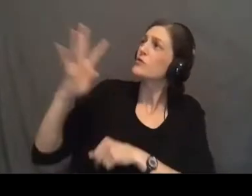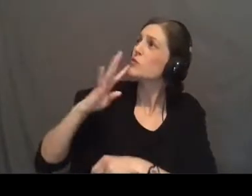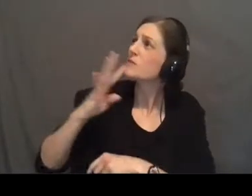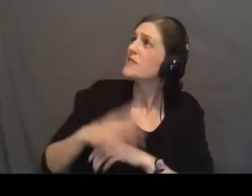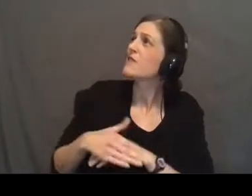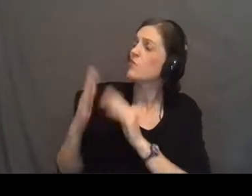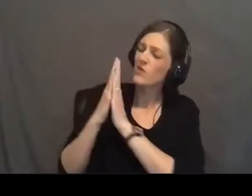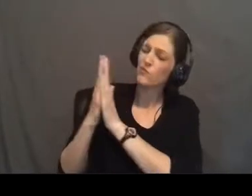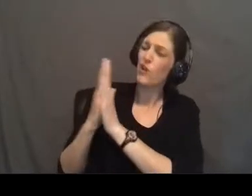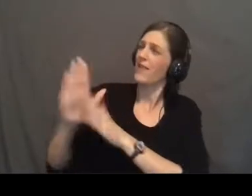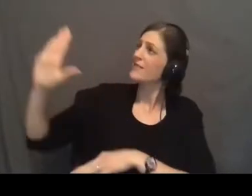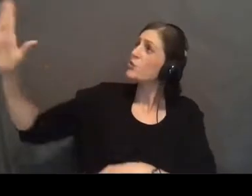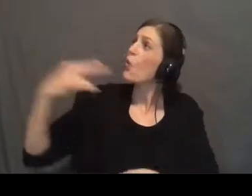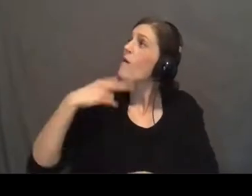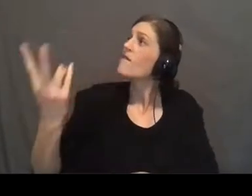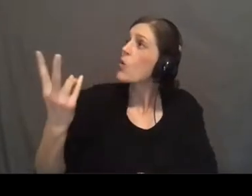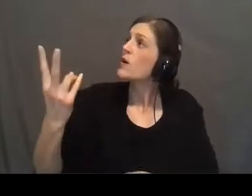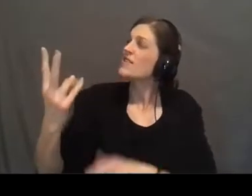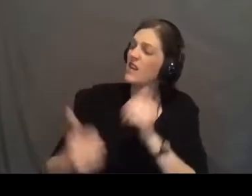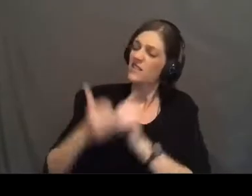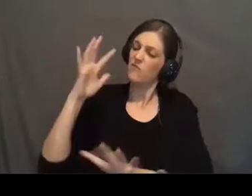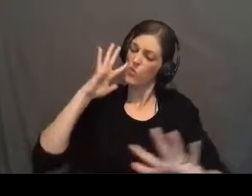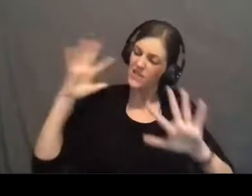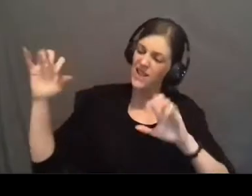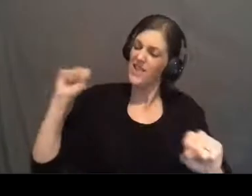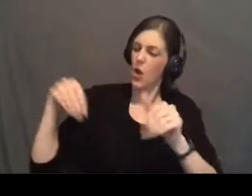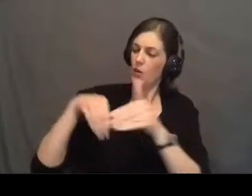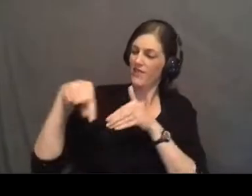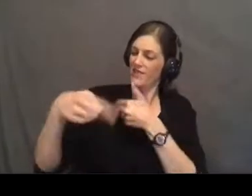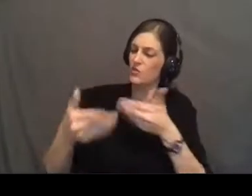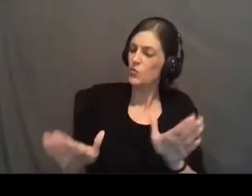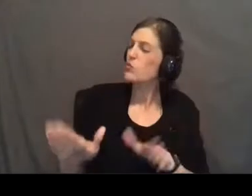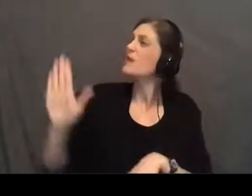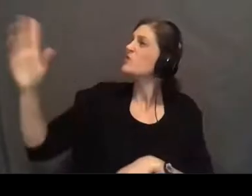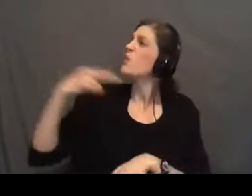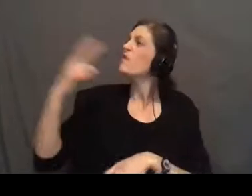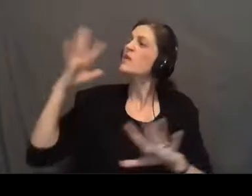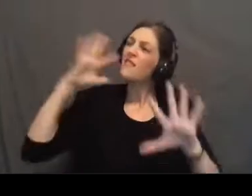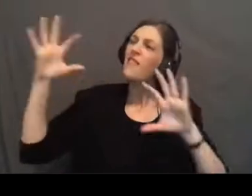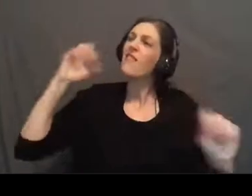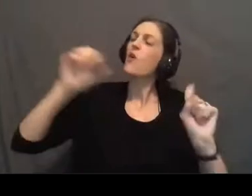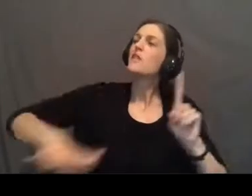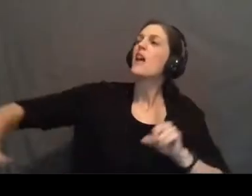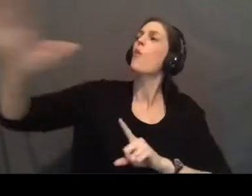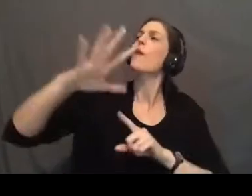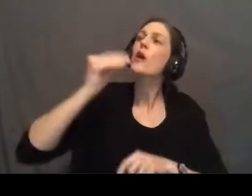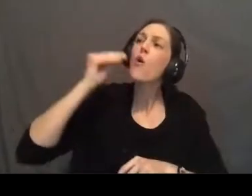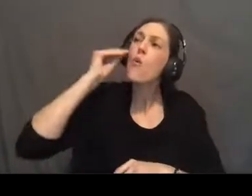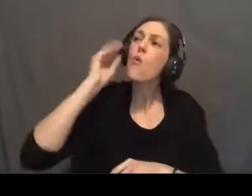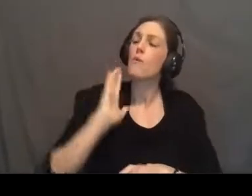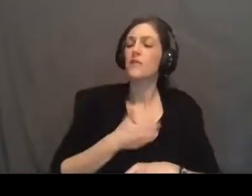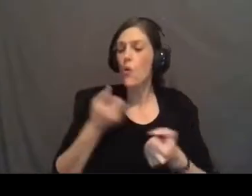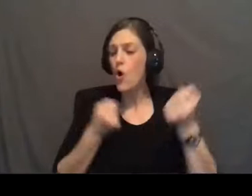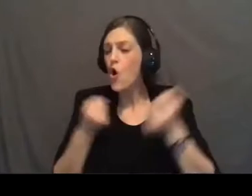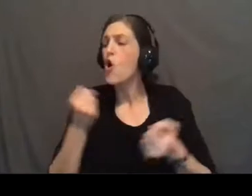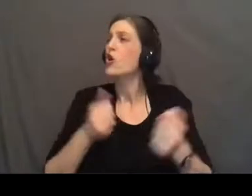We pray that it's your voice that is the loudest in this room. It's your voice that is the loudest out there in our homes, in our cars, in